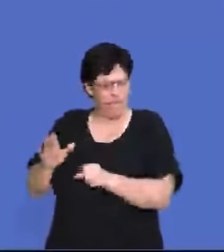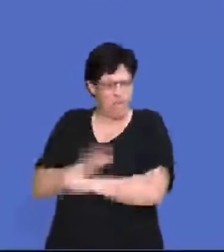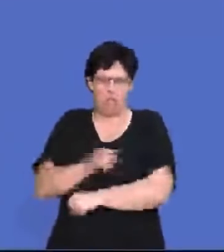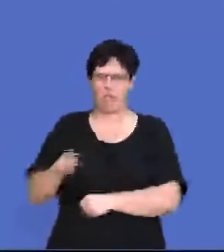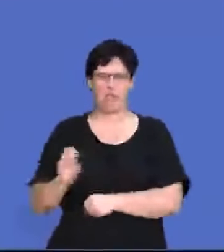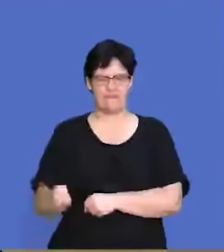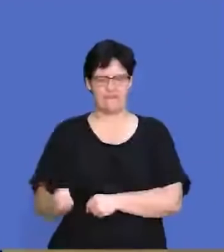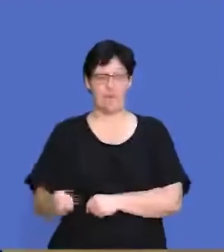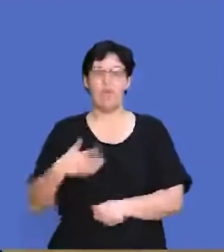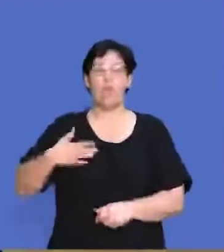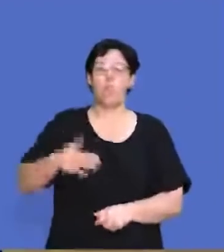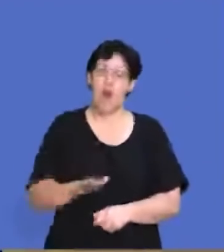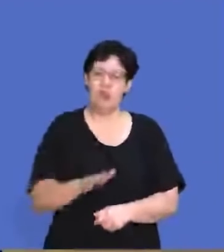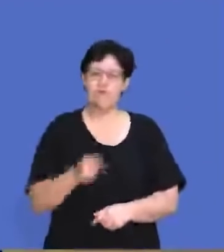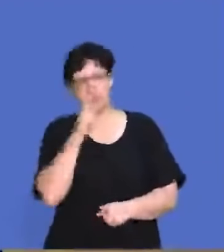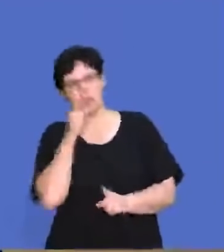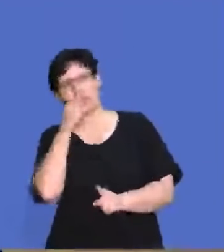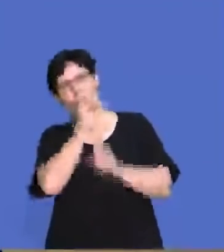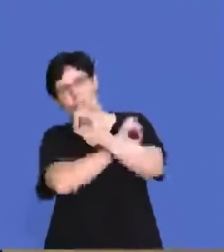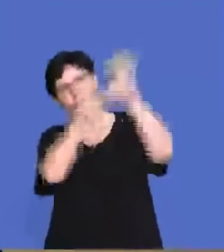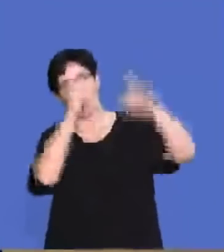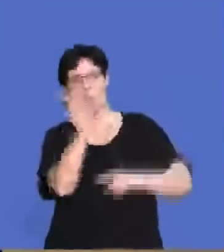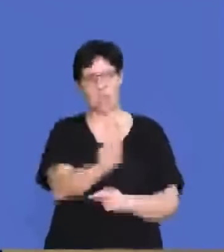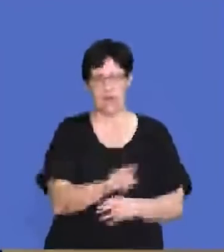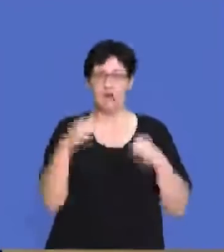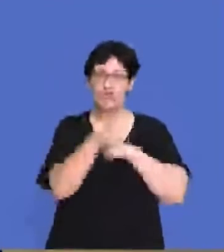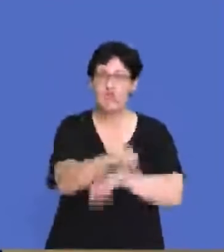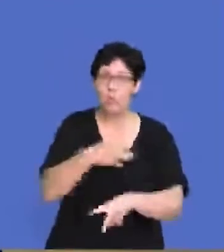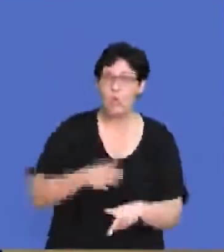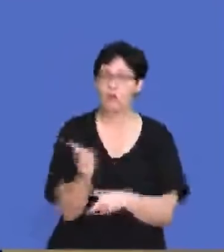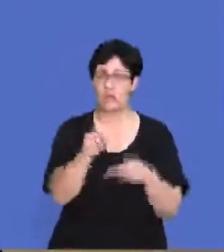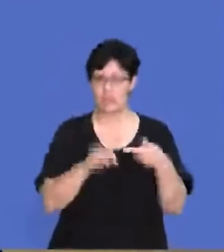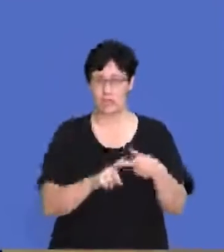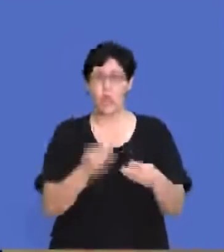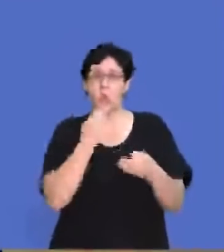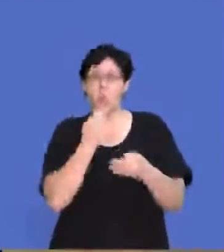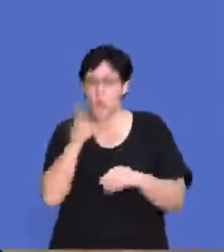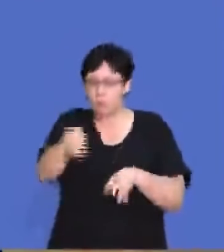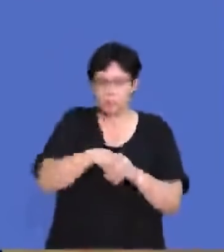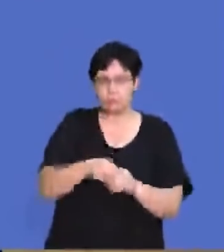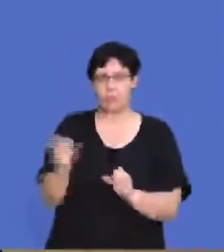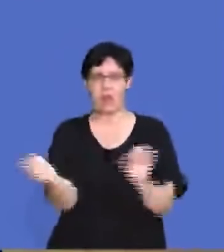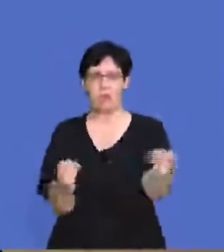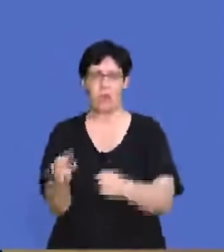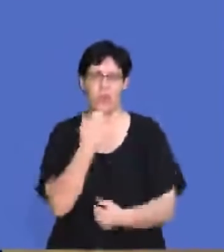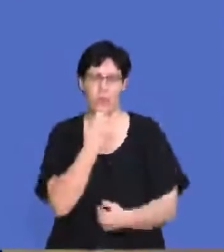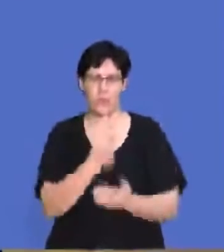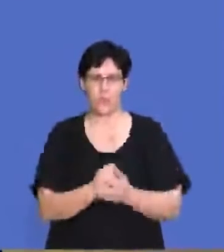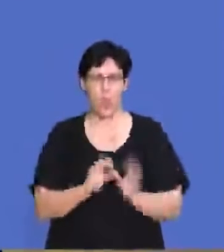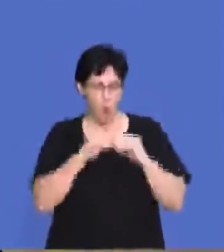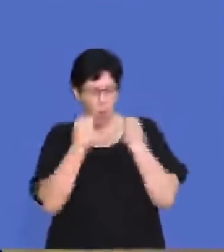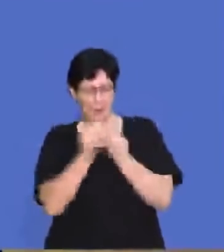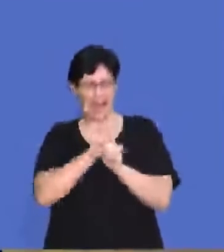we determine what we want our mission and vision to be, what strategy we want, who do we want to employ in the business, what is the